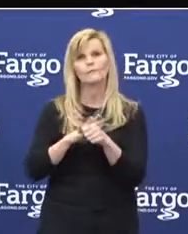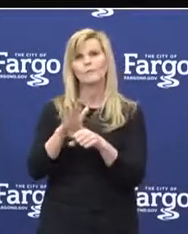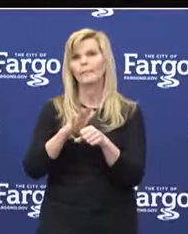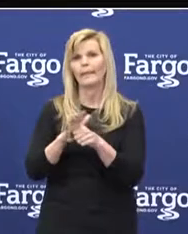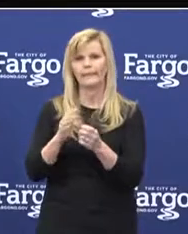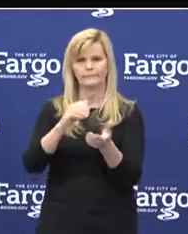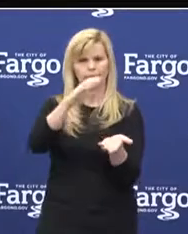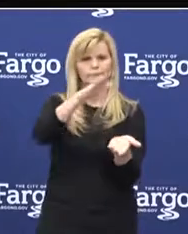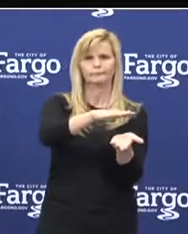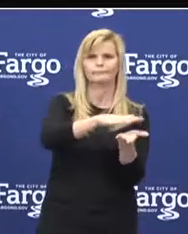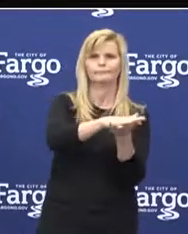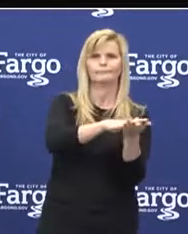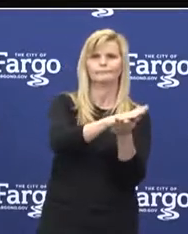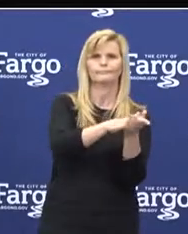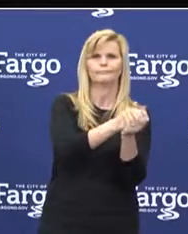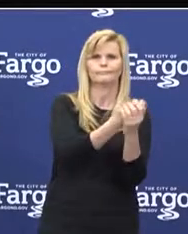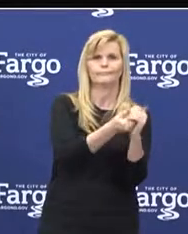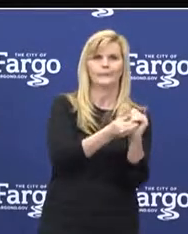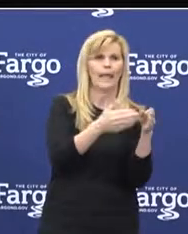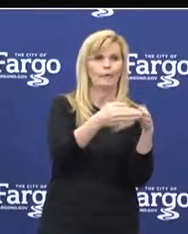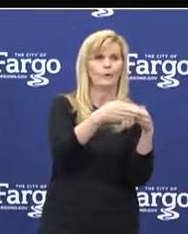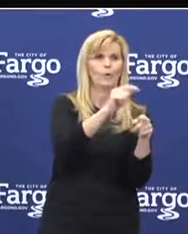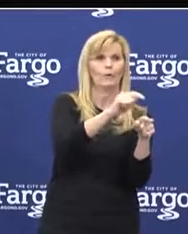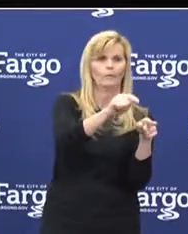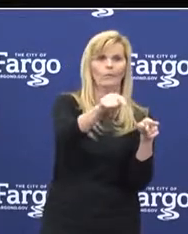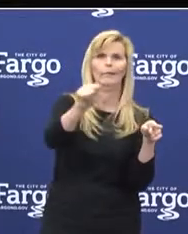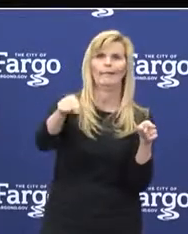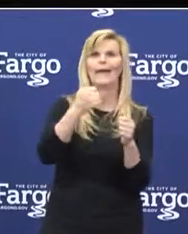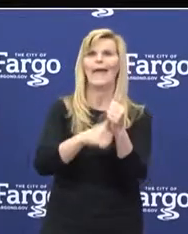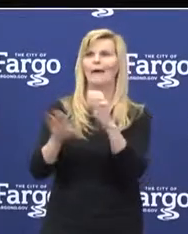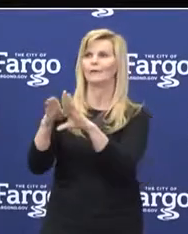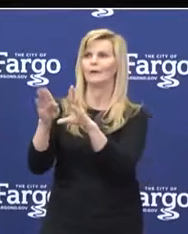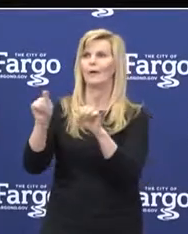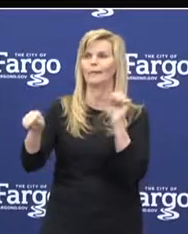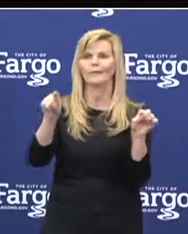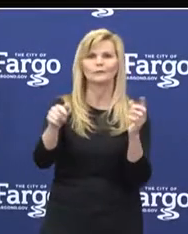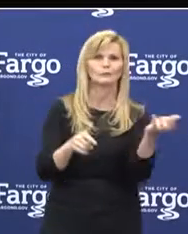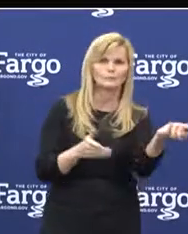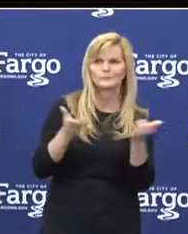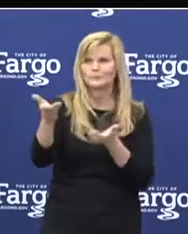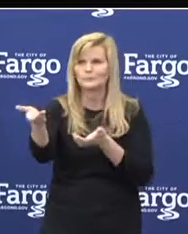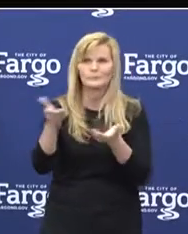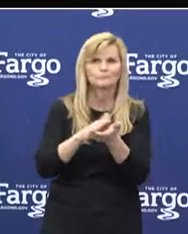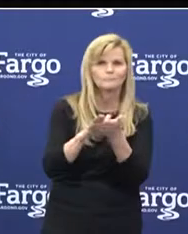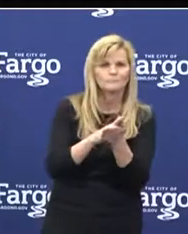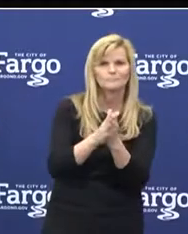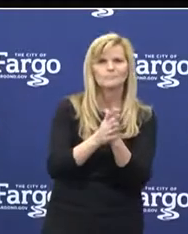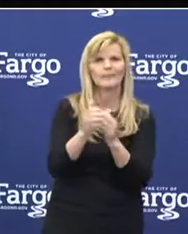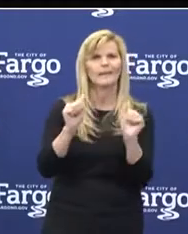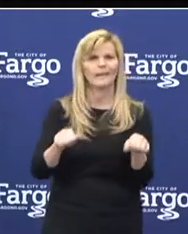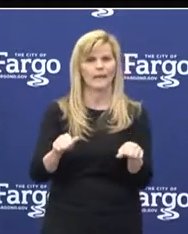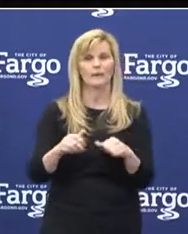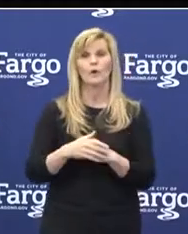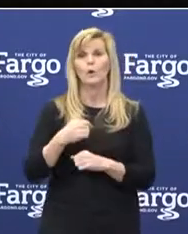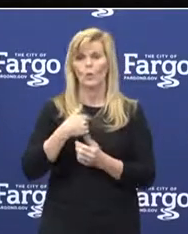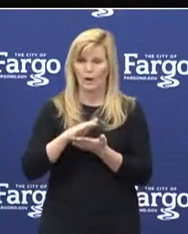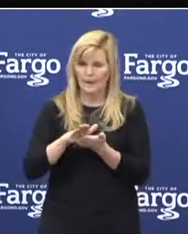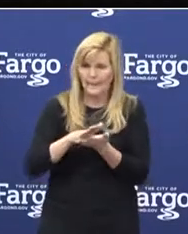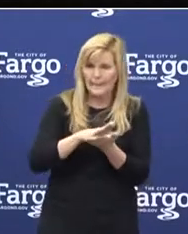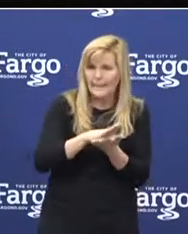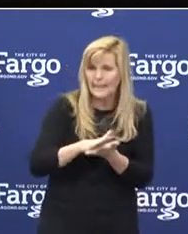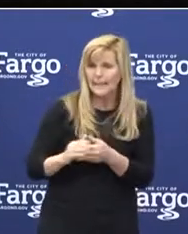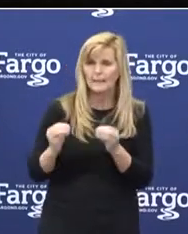corner and by every door to help keep us safe. We're doing more meticulous cleaning and